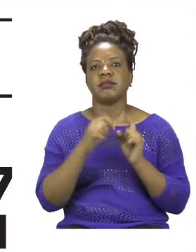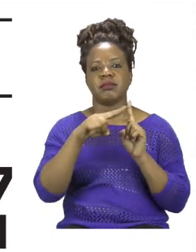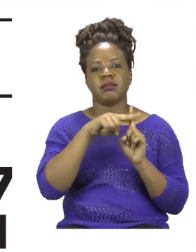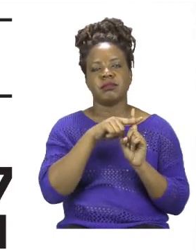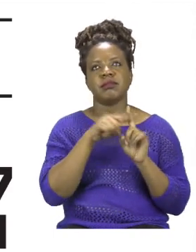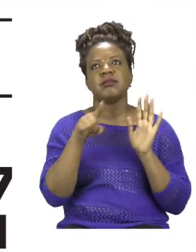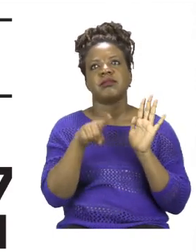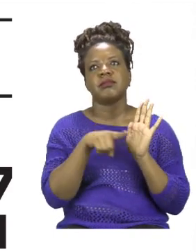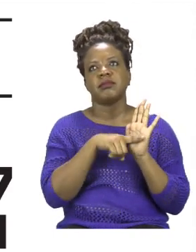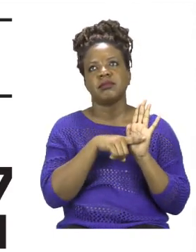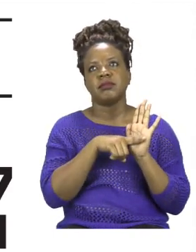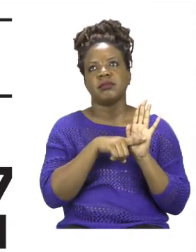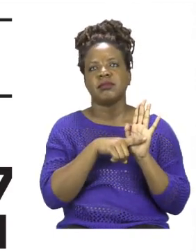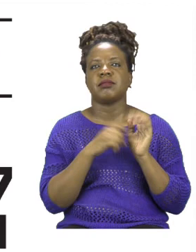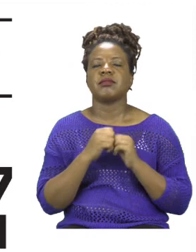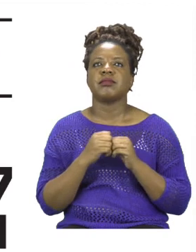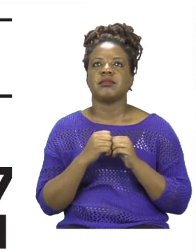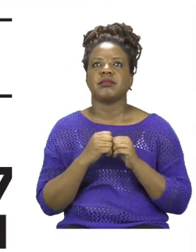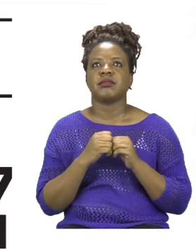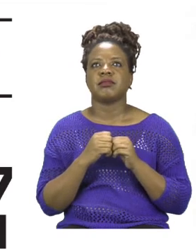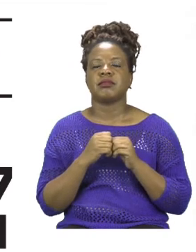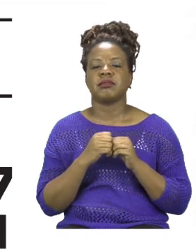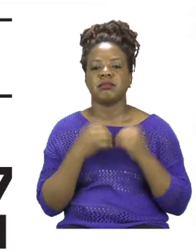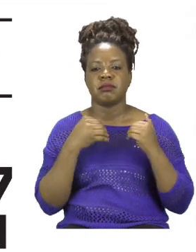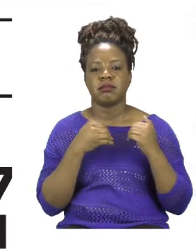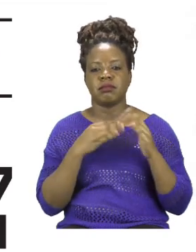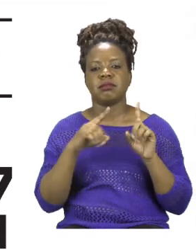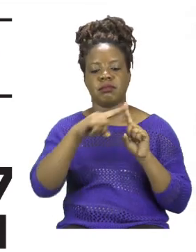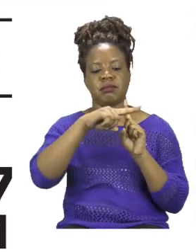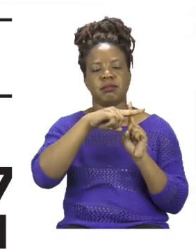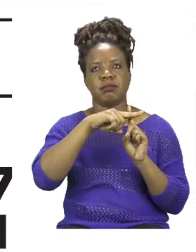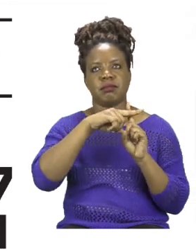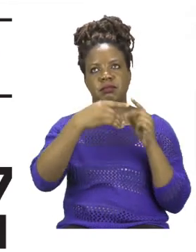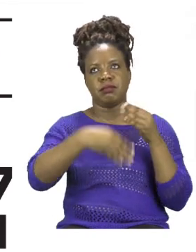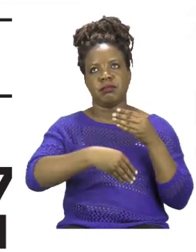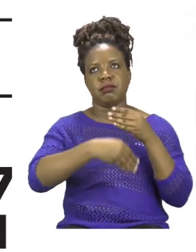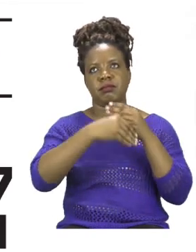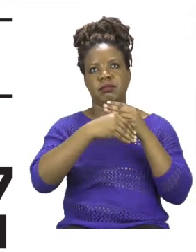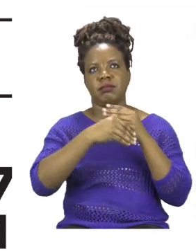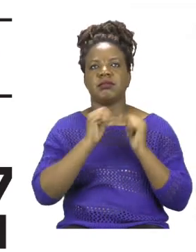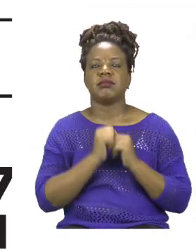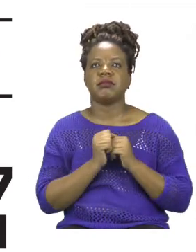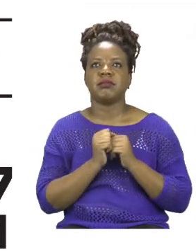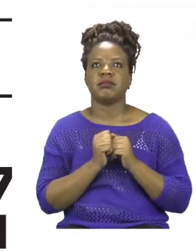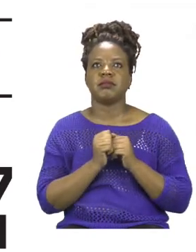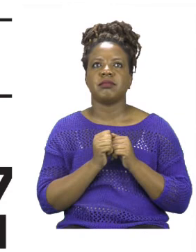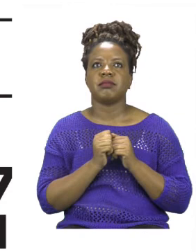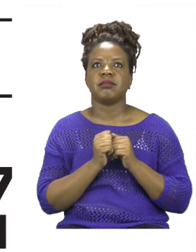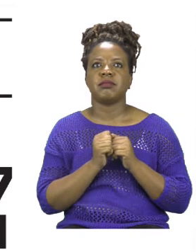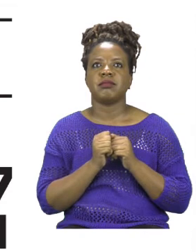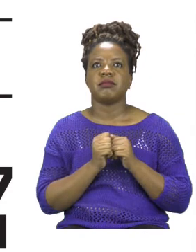We're going to start with addition. The one we are going to do together says 240